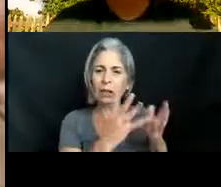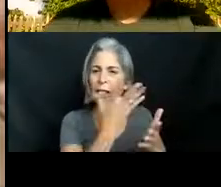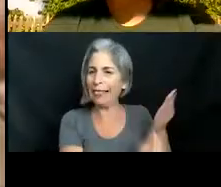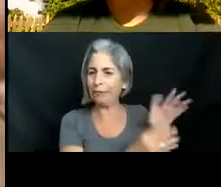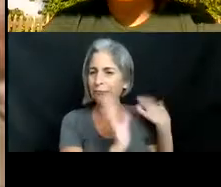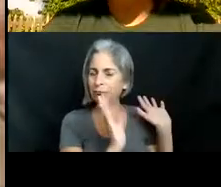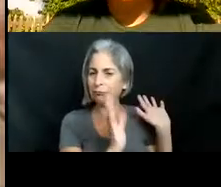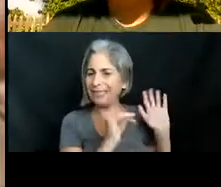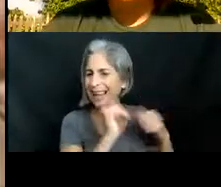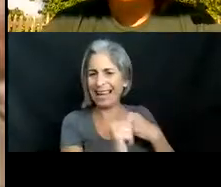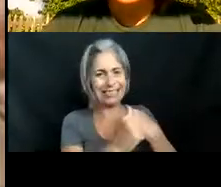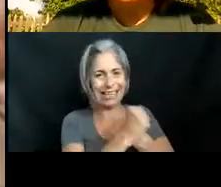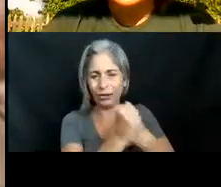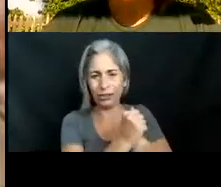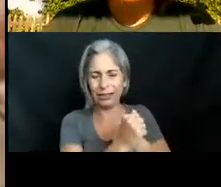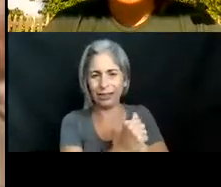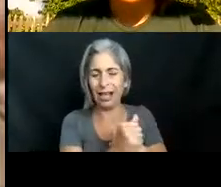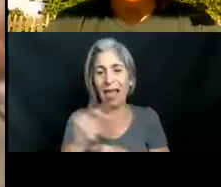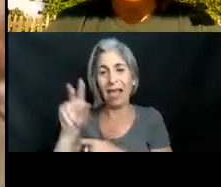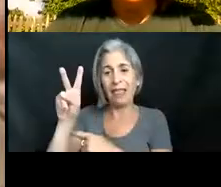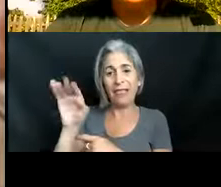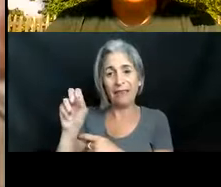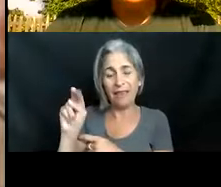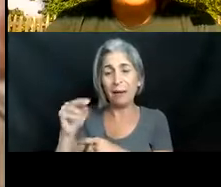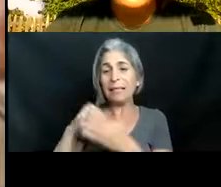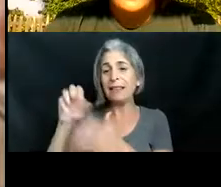point because the venom is actually made in that spine.